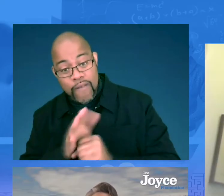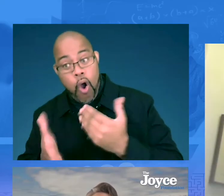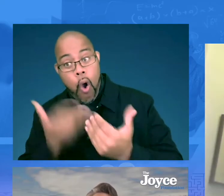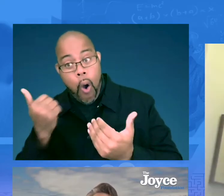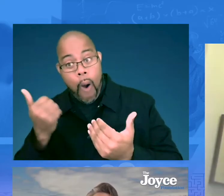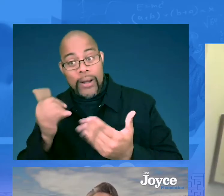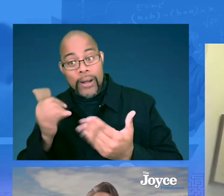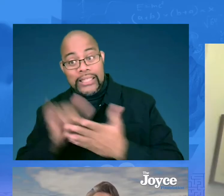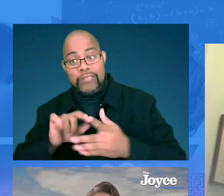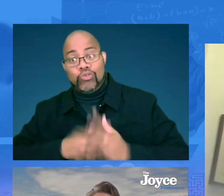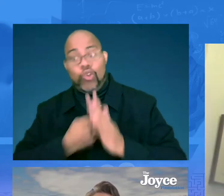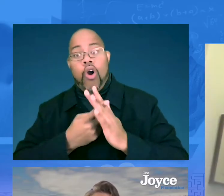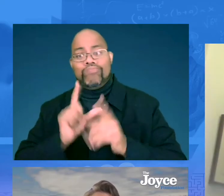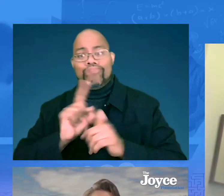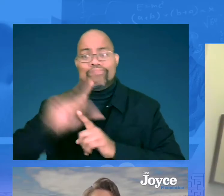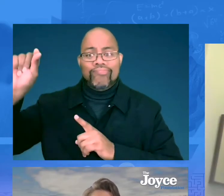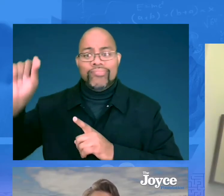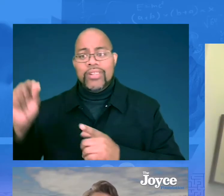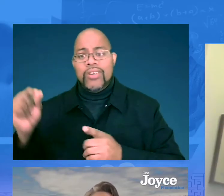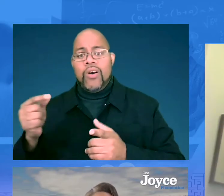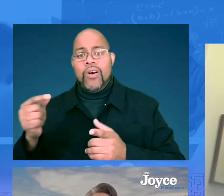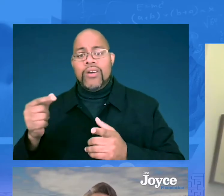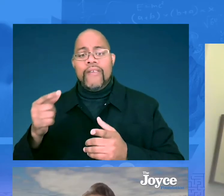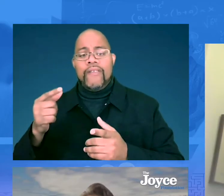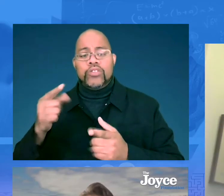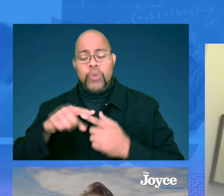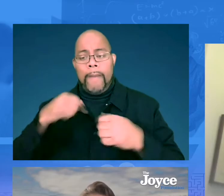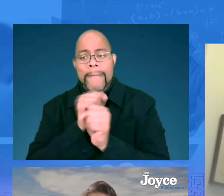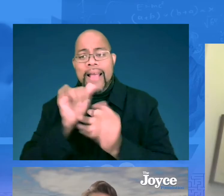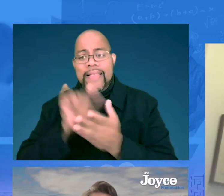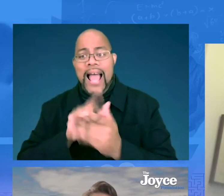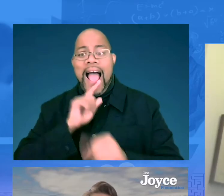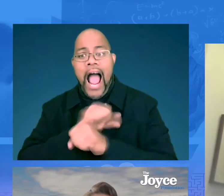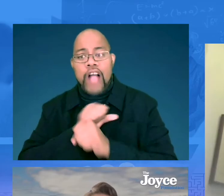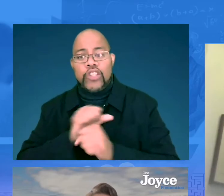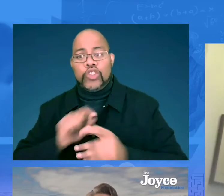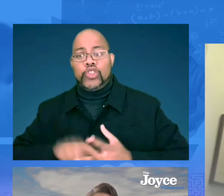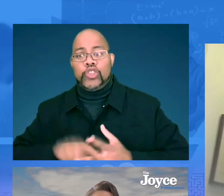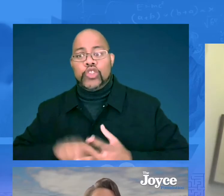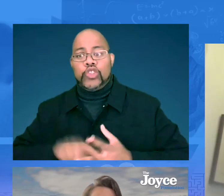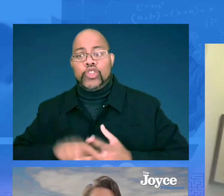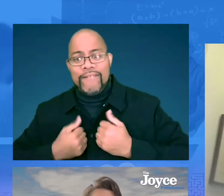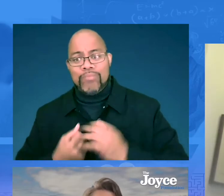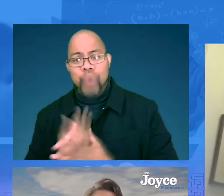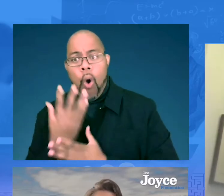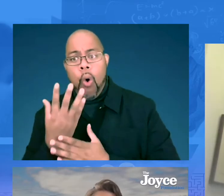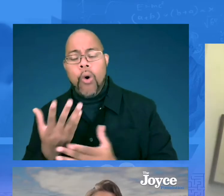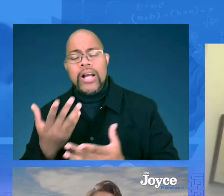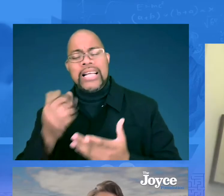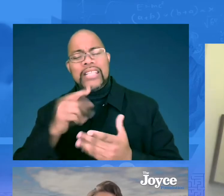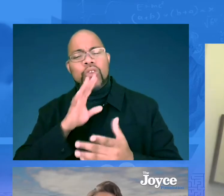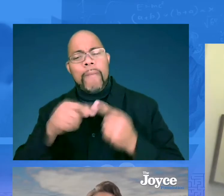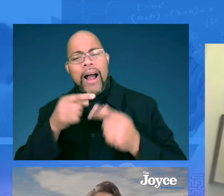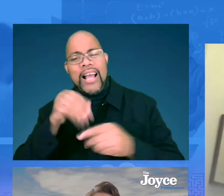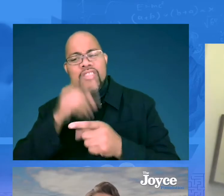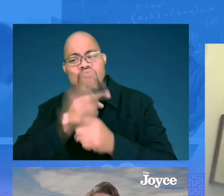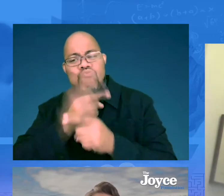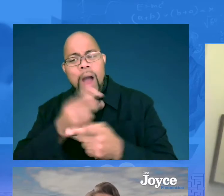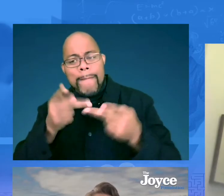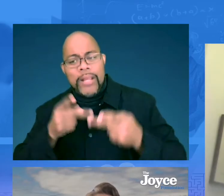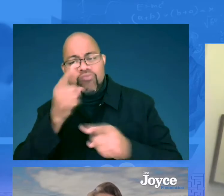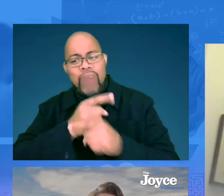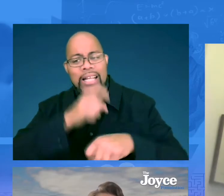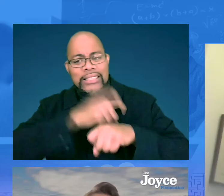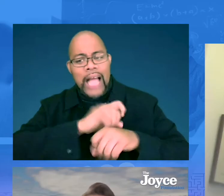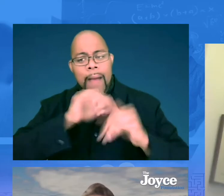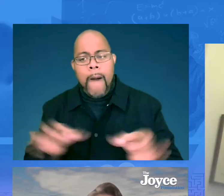as this is, that the COVID was almost a catalyst or the recovery funds, at least, were a catalyst to make this actually come to life. Just say a little bit about